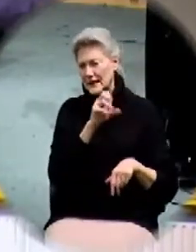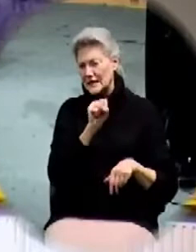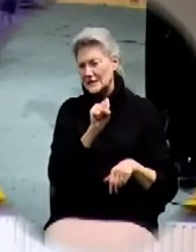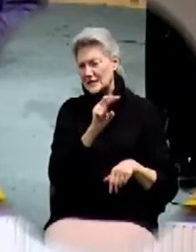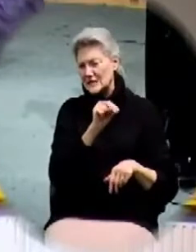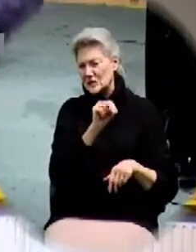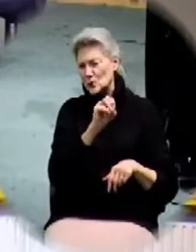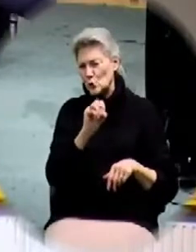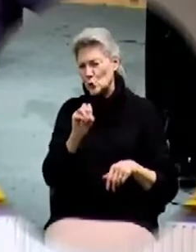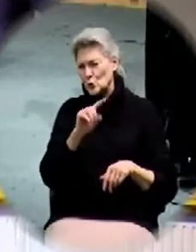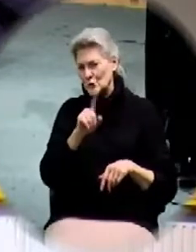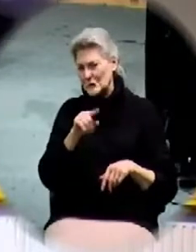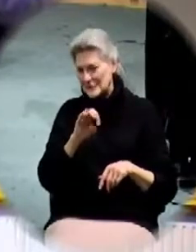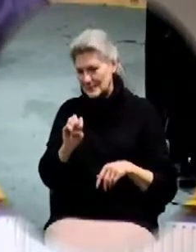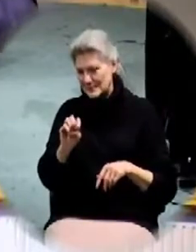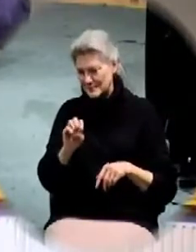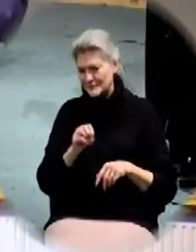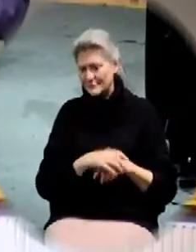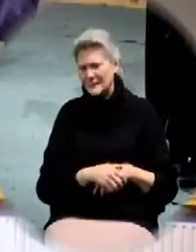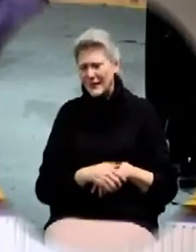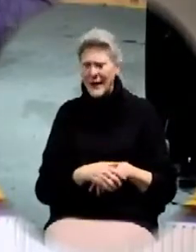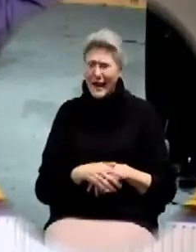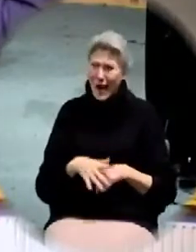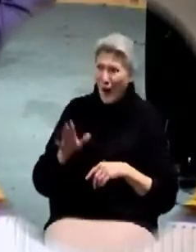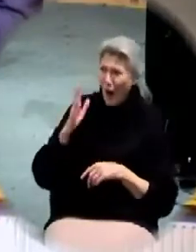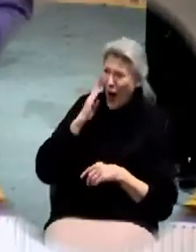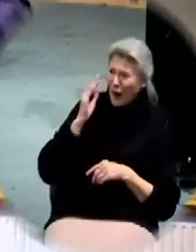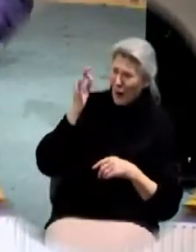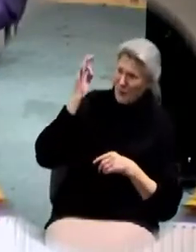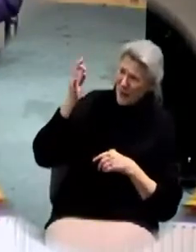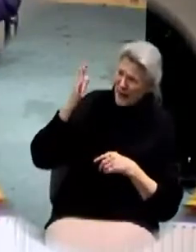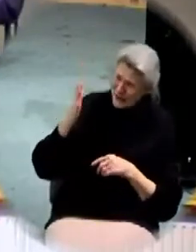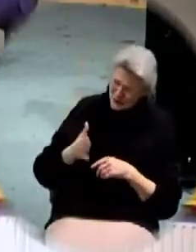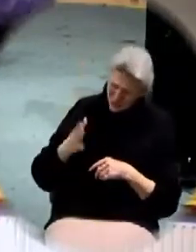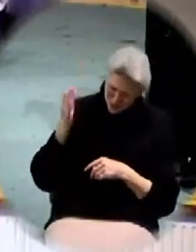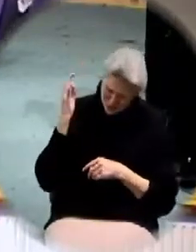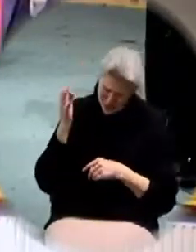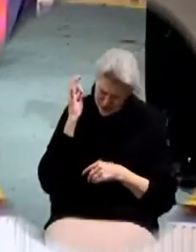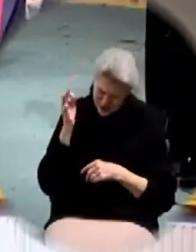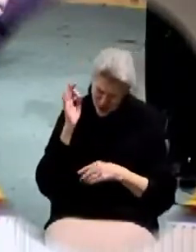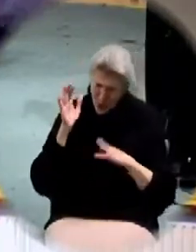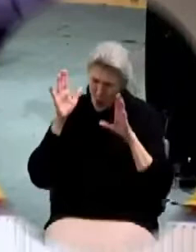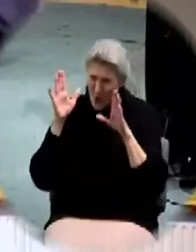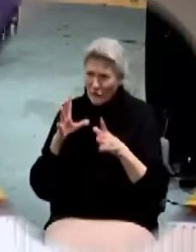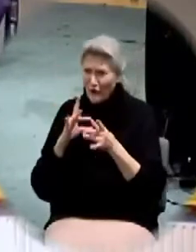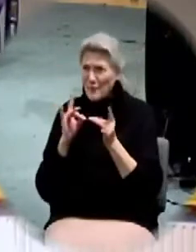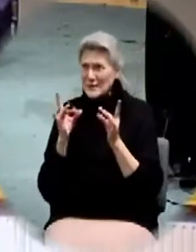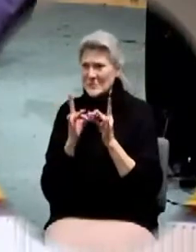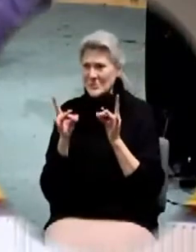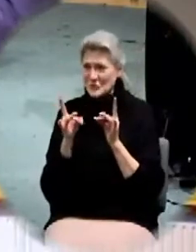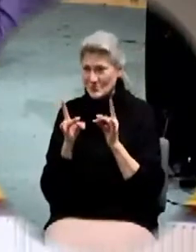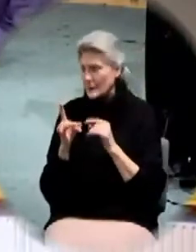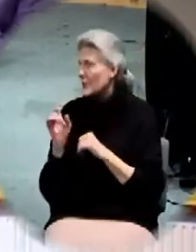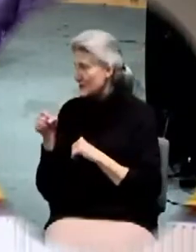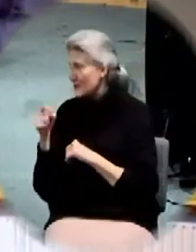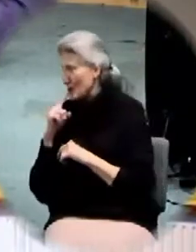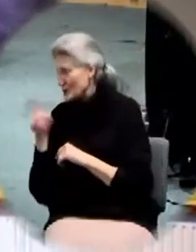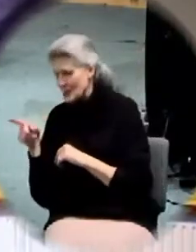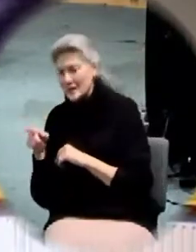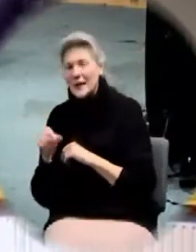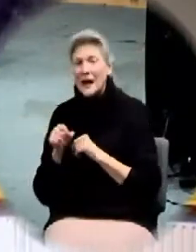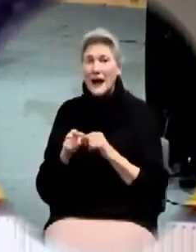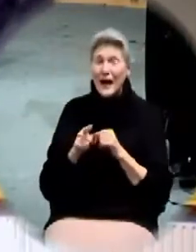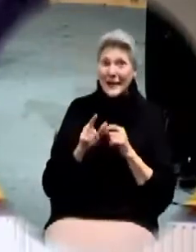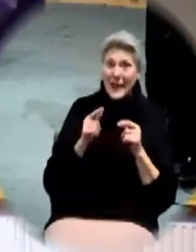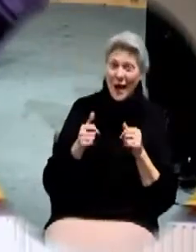And you say, well, you know, pastor preached on Sunday, and he preached a, wow, that was a great message. And it was, by the way. And